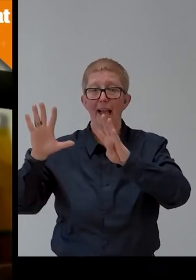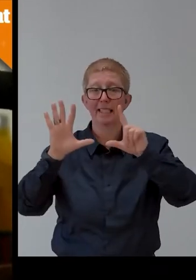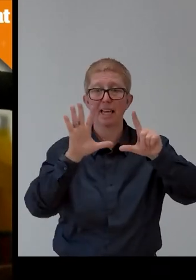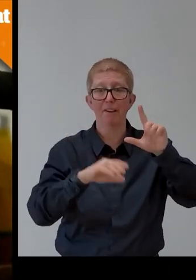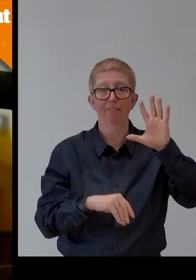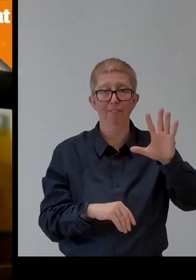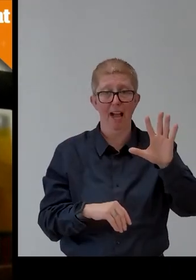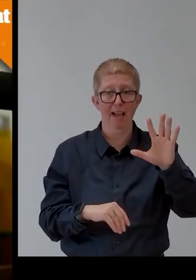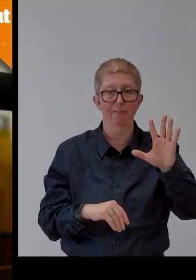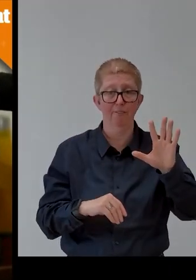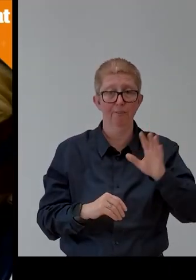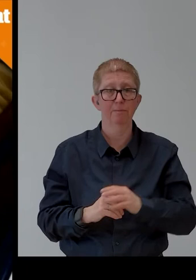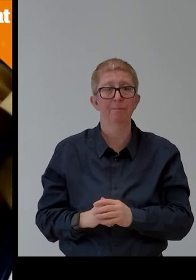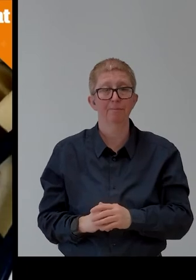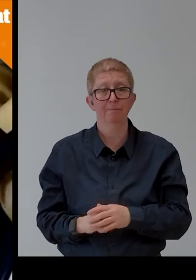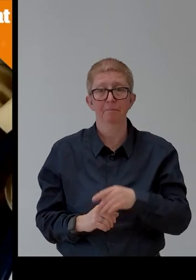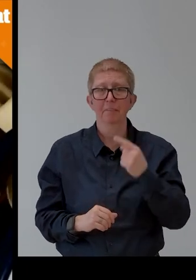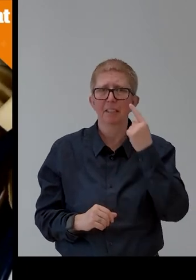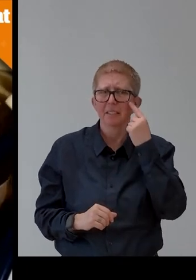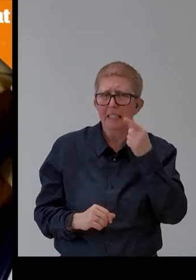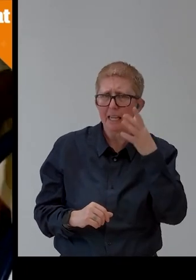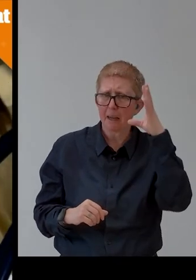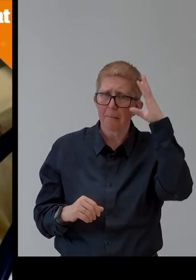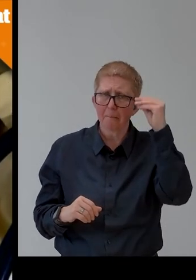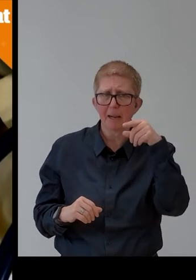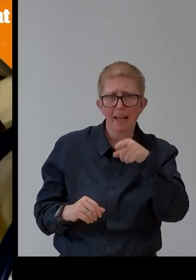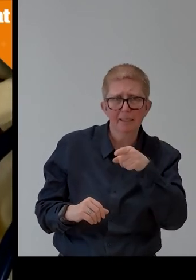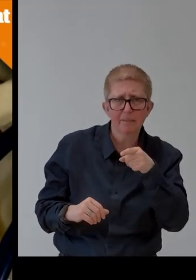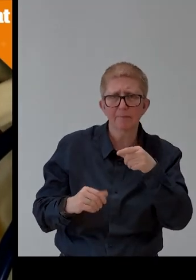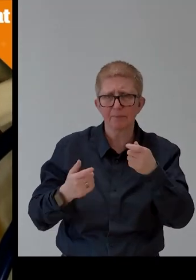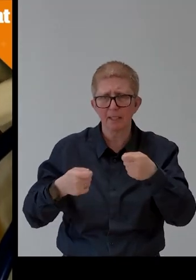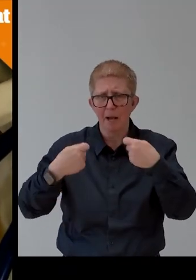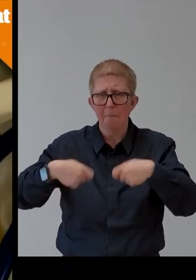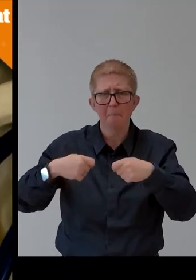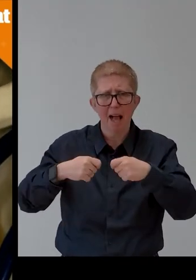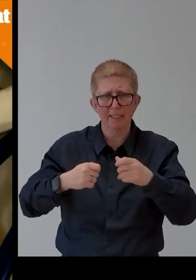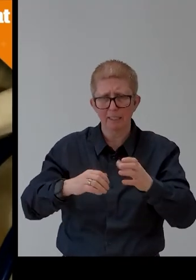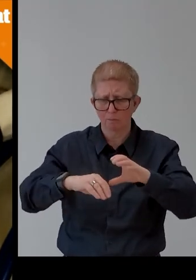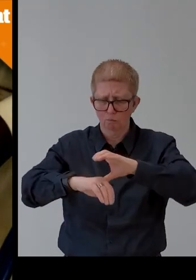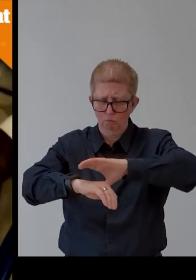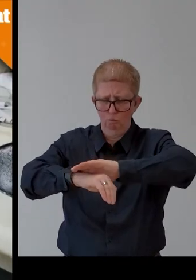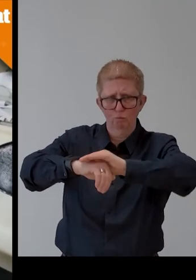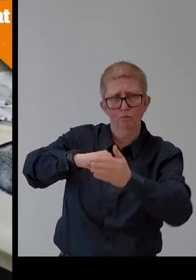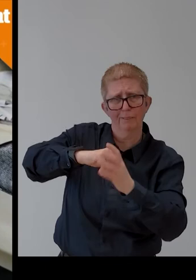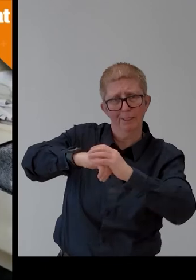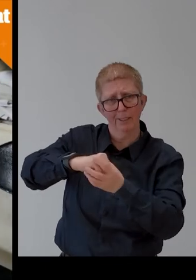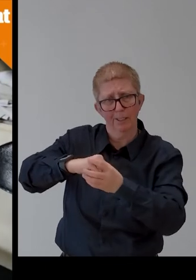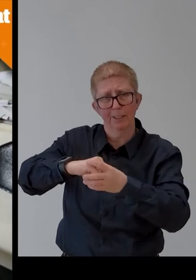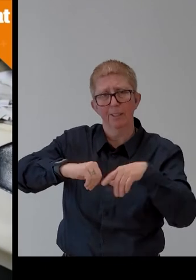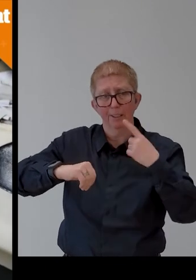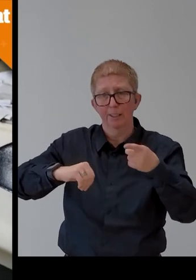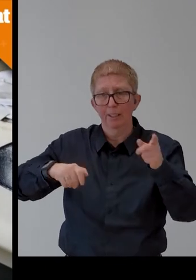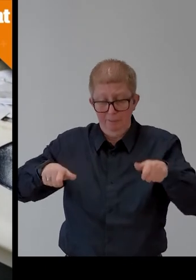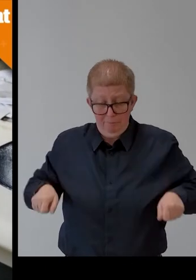compound to the inside of the prosthesis. A man in a wheelchair is testing the prosthesis. The insert